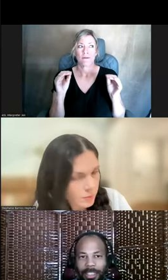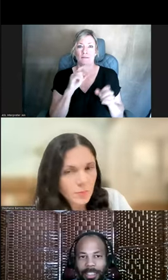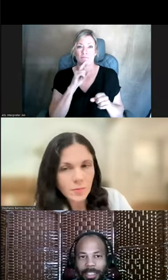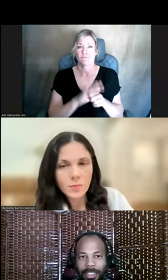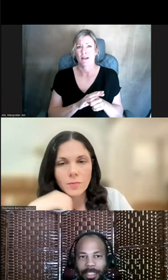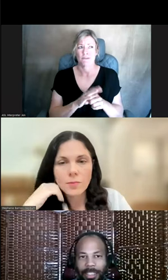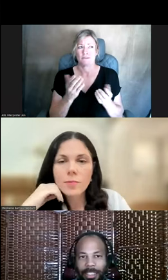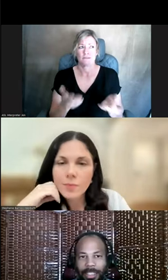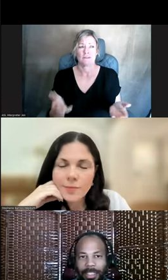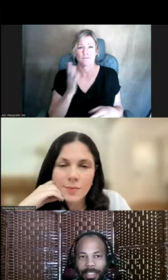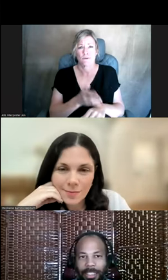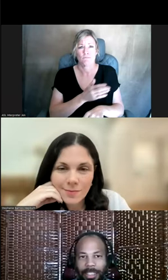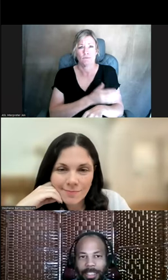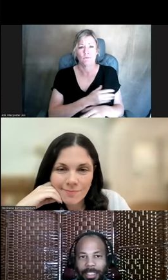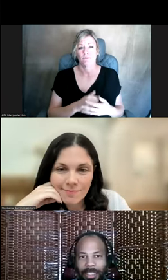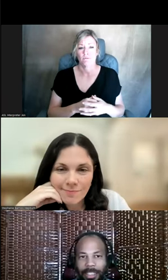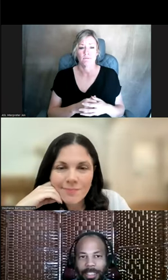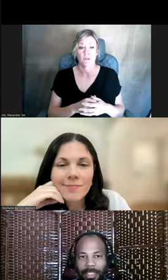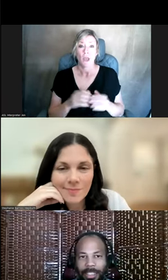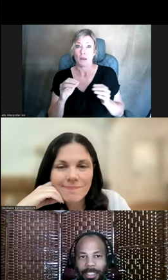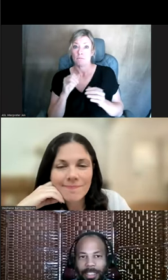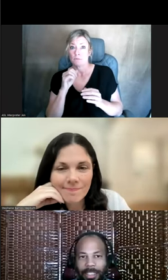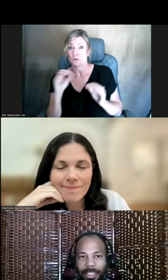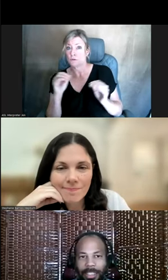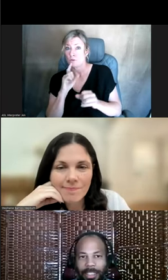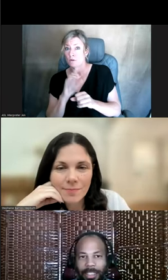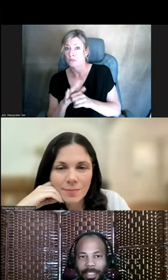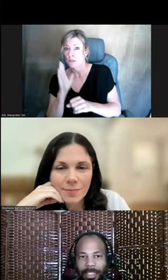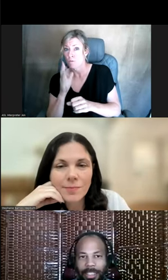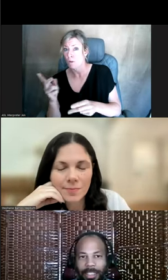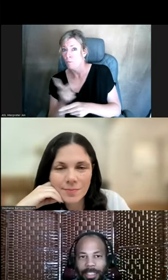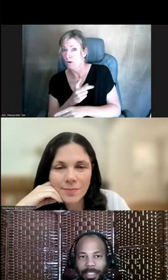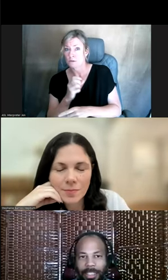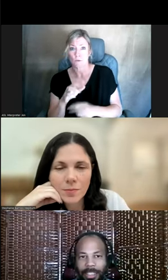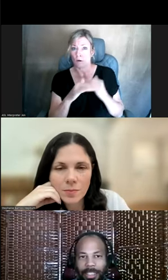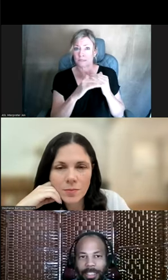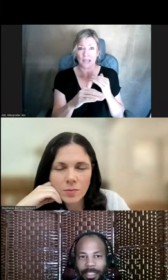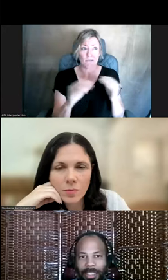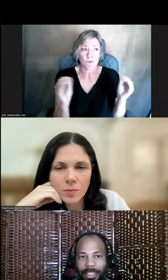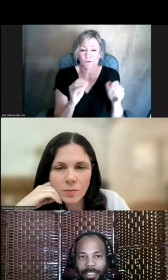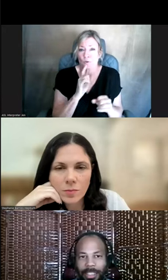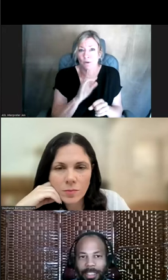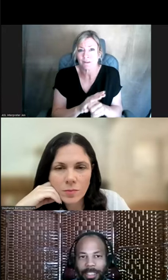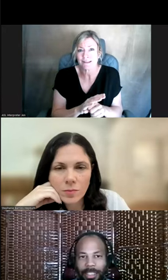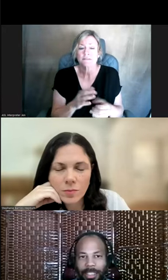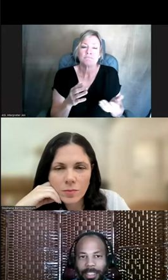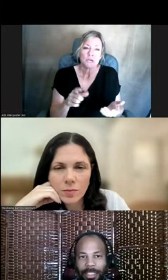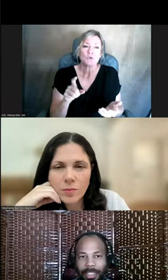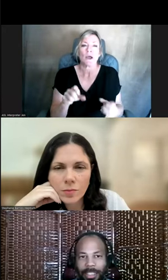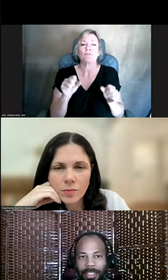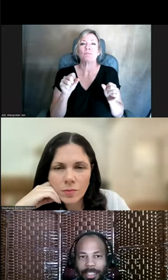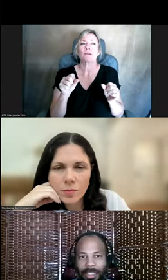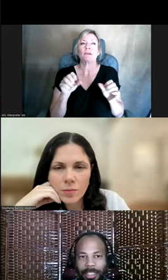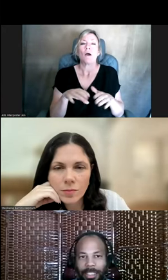to get better. There's also no guarantees that things are going to get worse or that they will stay the same. So it's just being open to the possibility